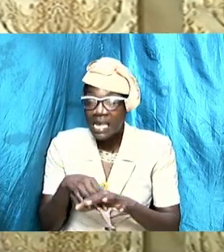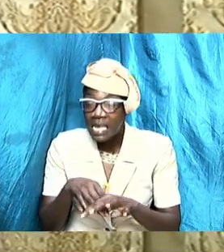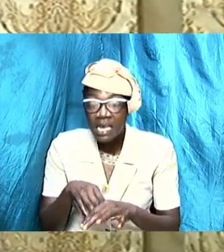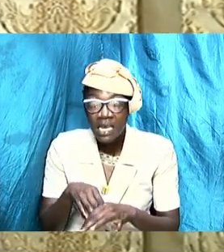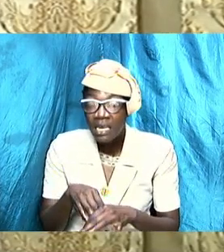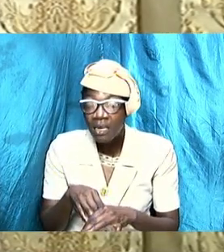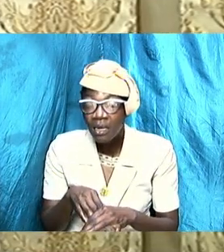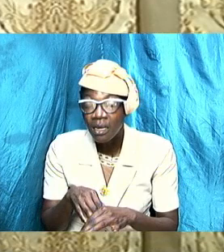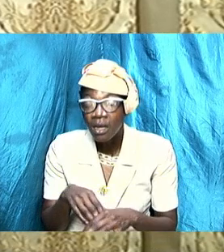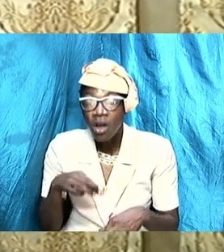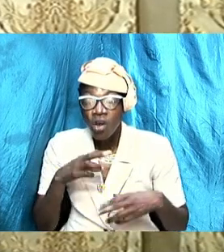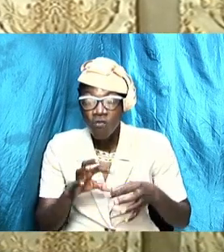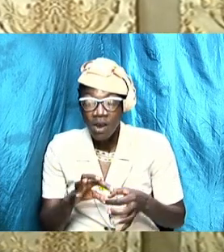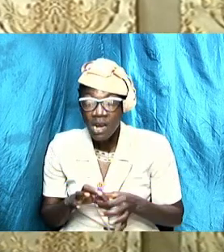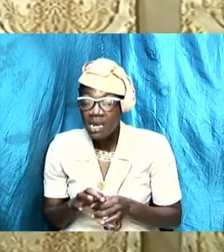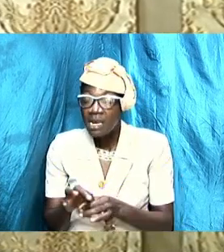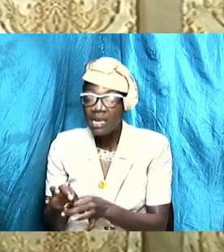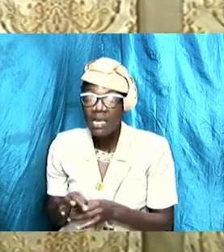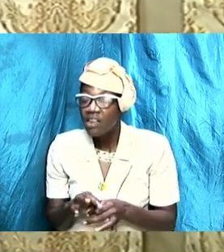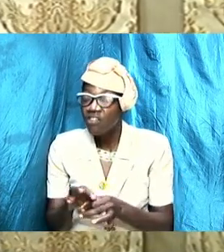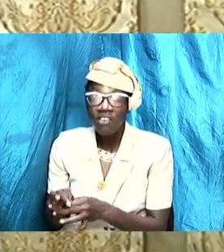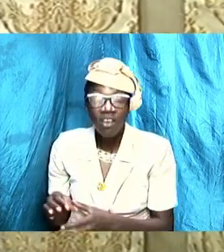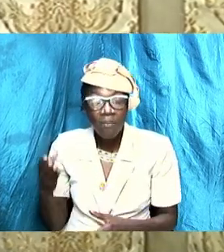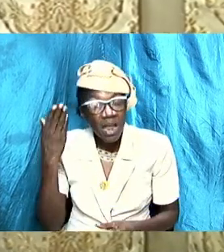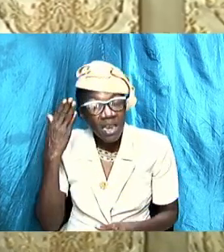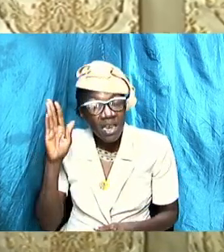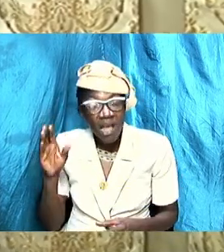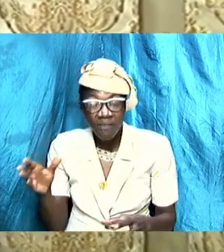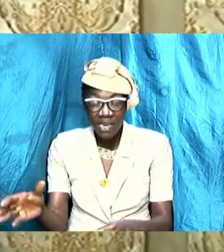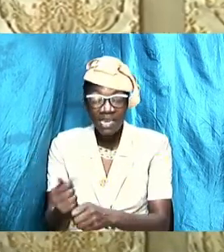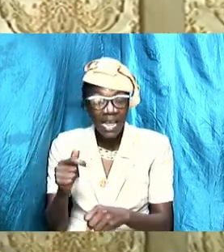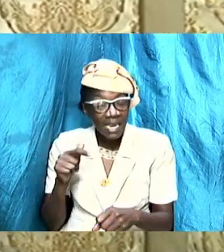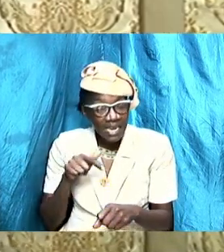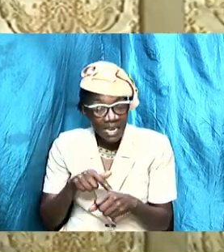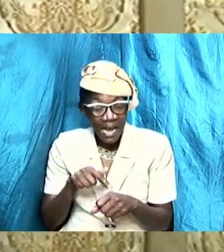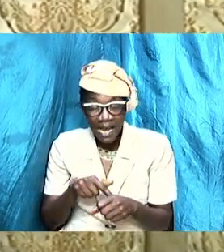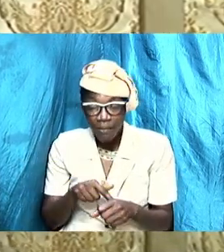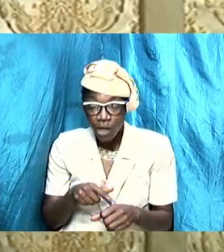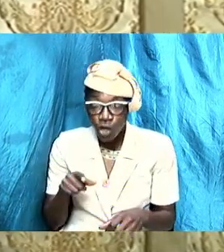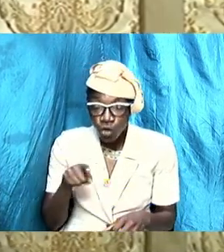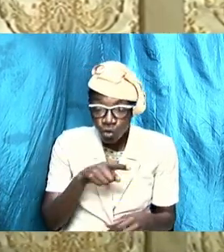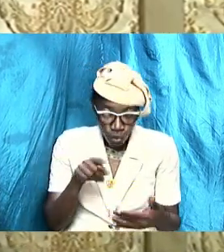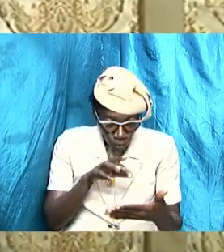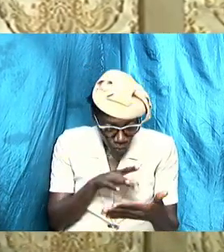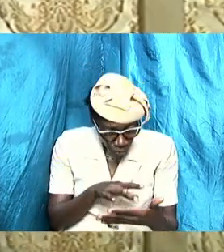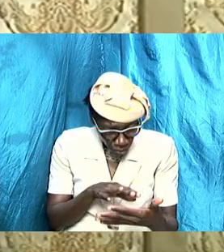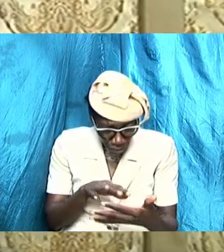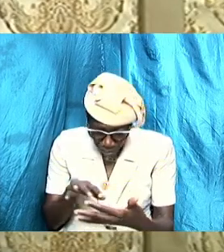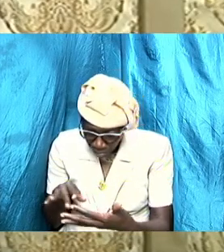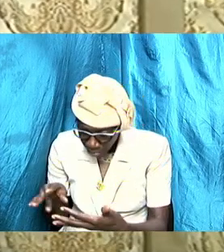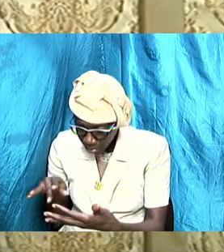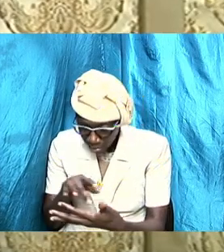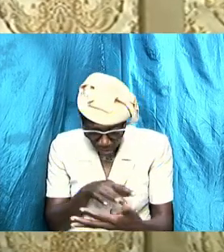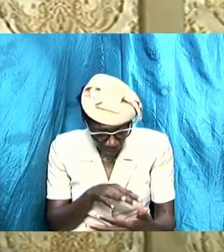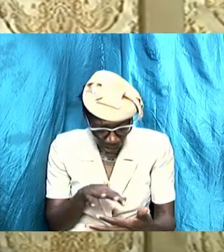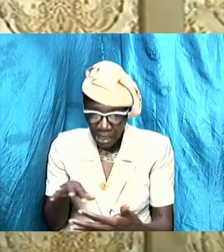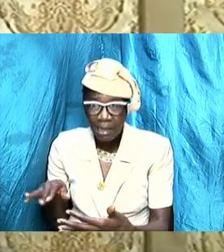clue. You never took the time out to do the basic in terms of research and embellishing